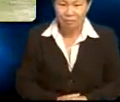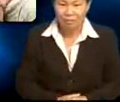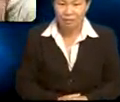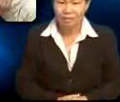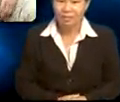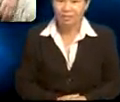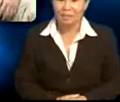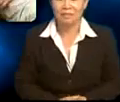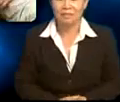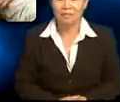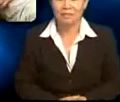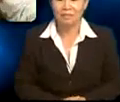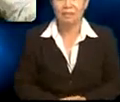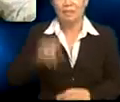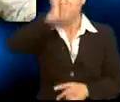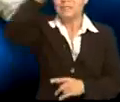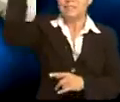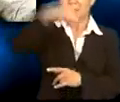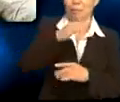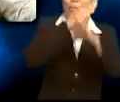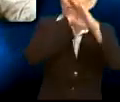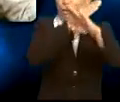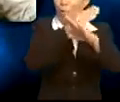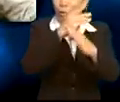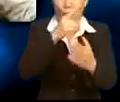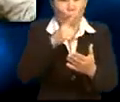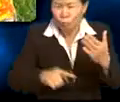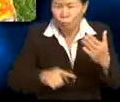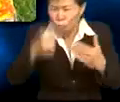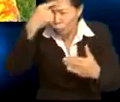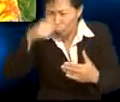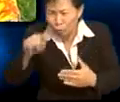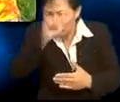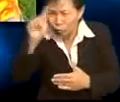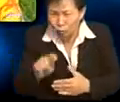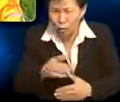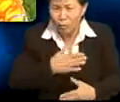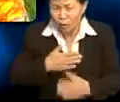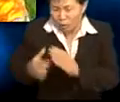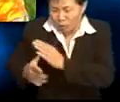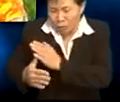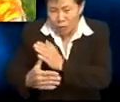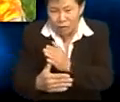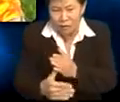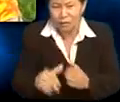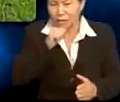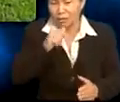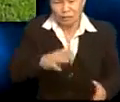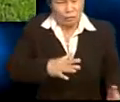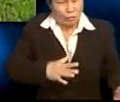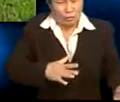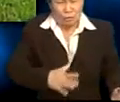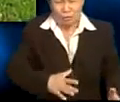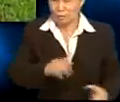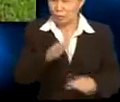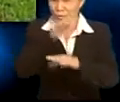Pay attention to leaving? Don't know, Farhan. Sunblock, what is it for? Wait i am. That's not polite, Farhan.